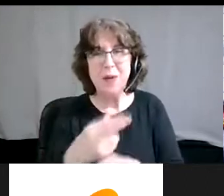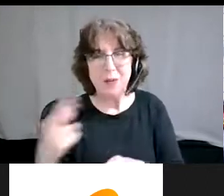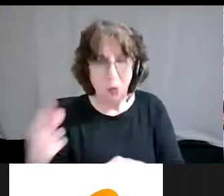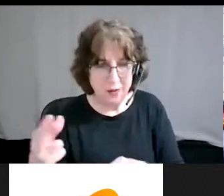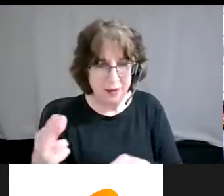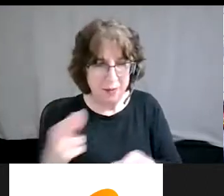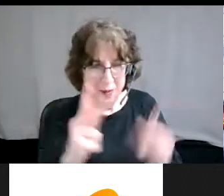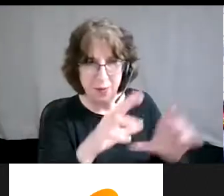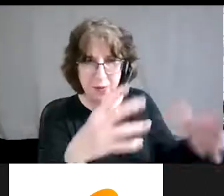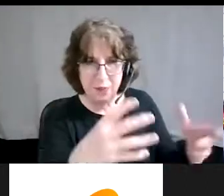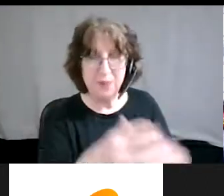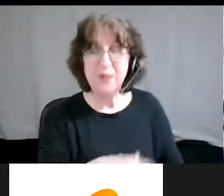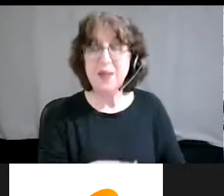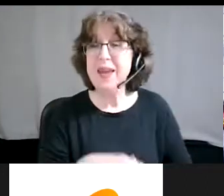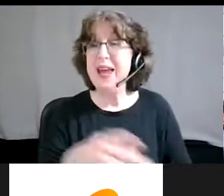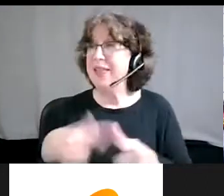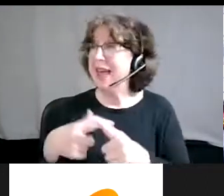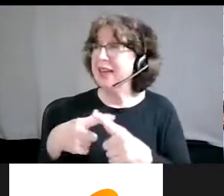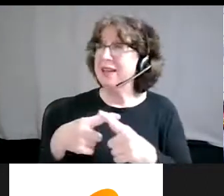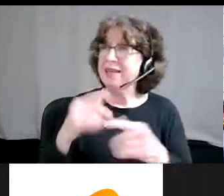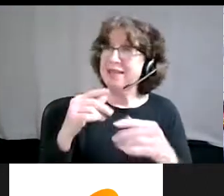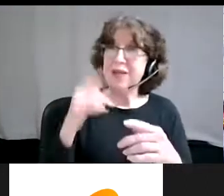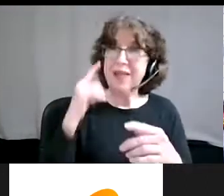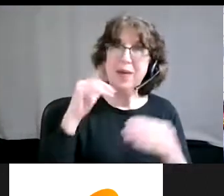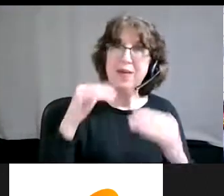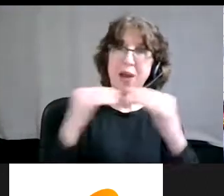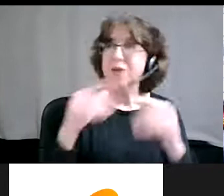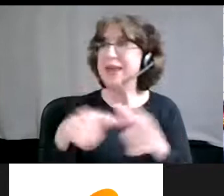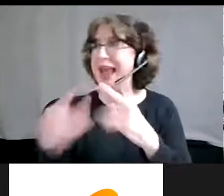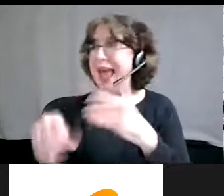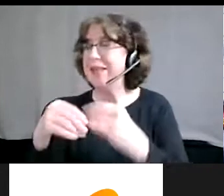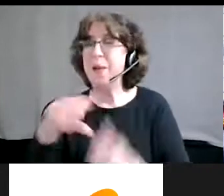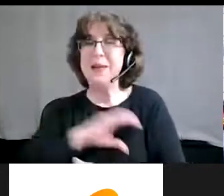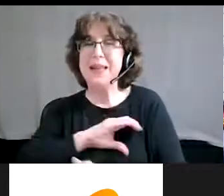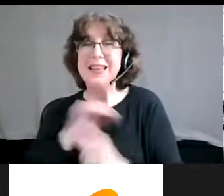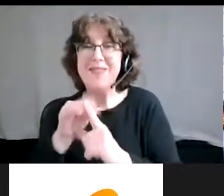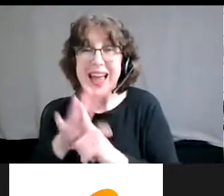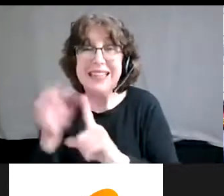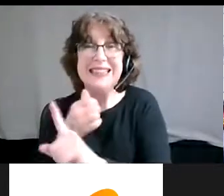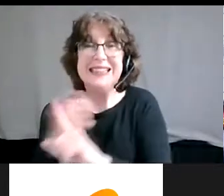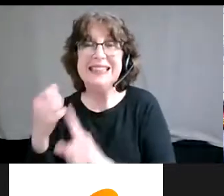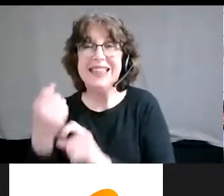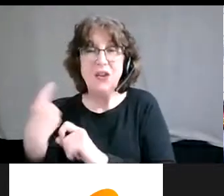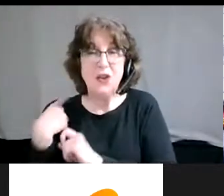think about the police violence conversation last year, and you start to see how, when you start to compare the data we're seeing about